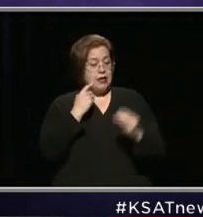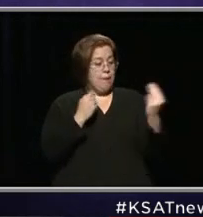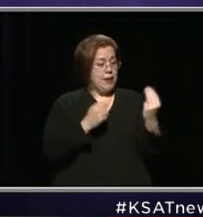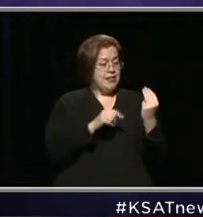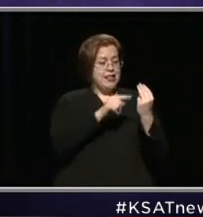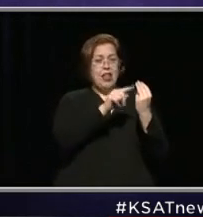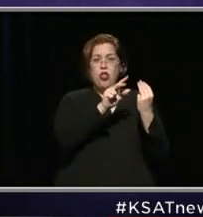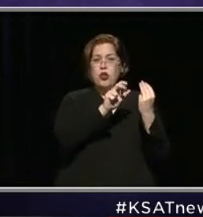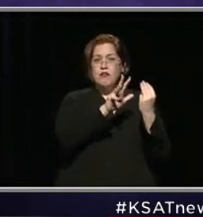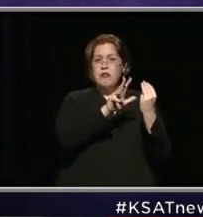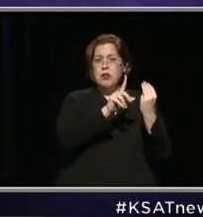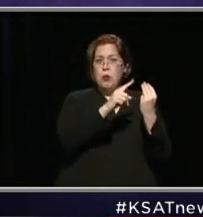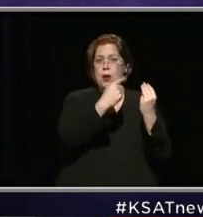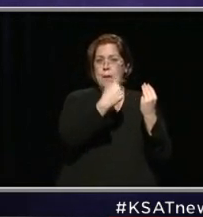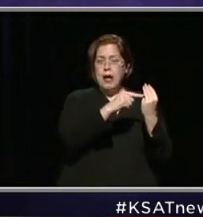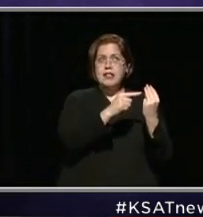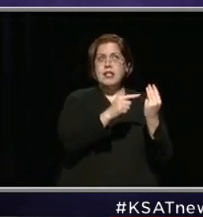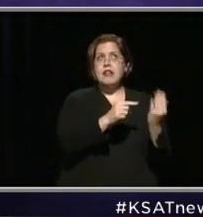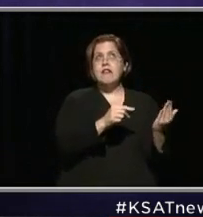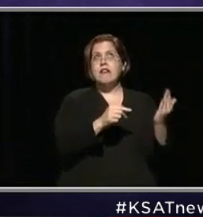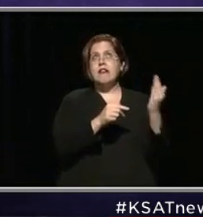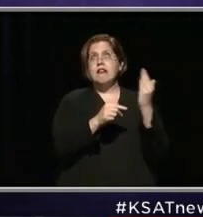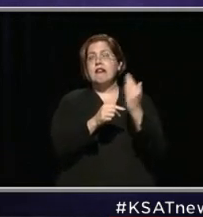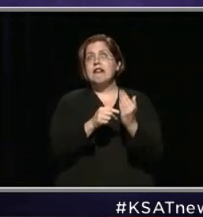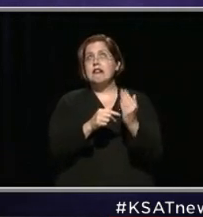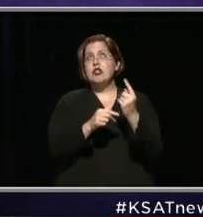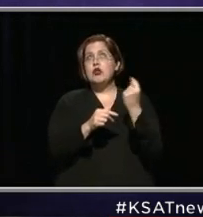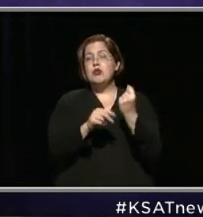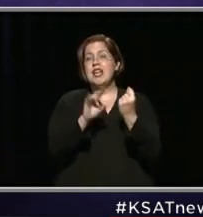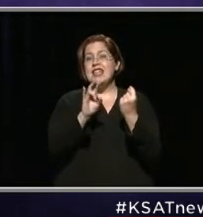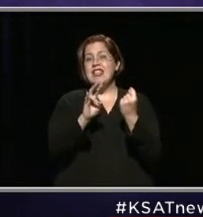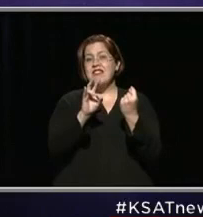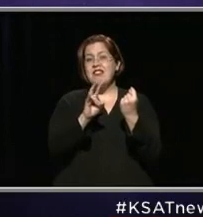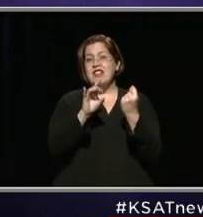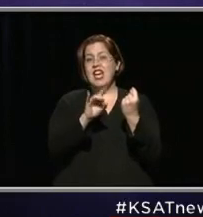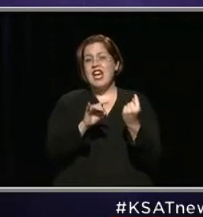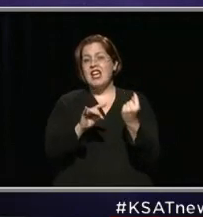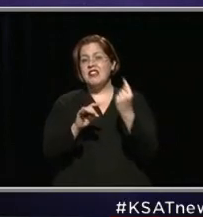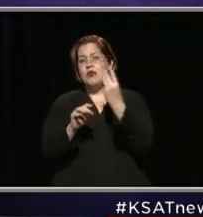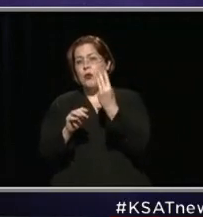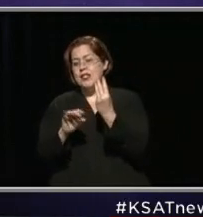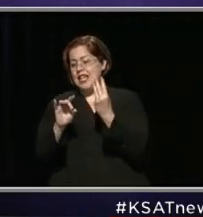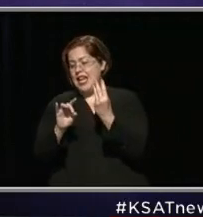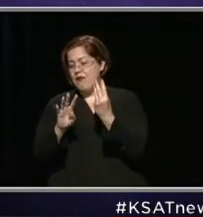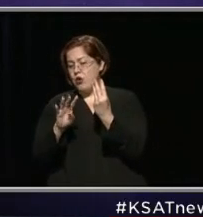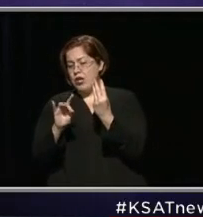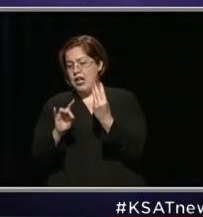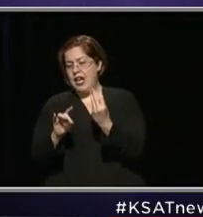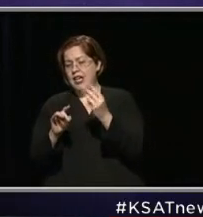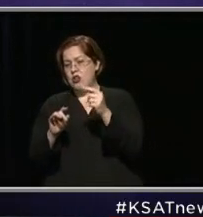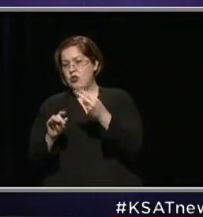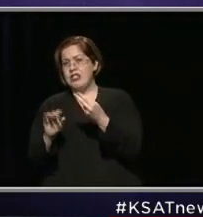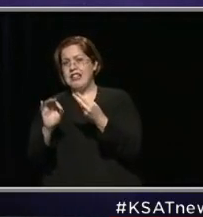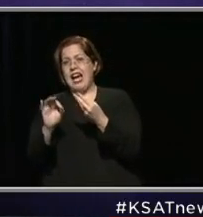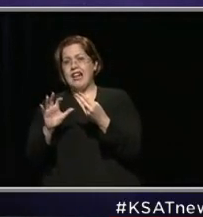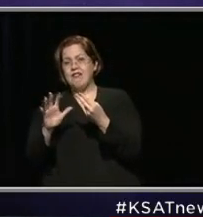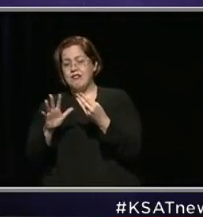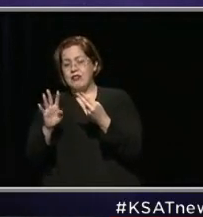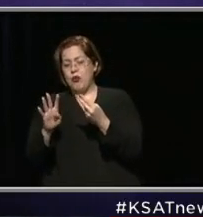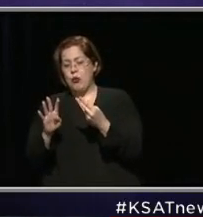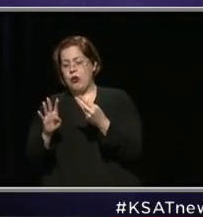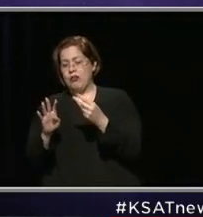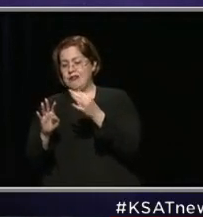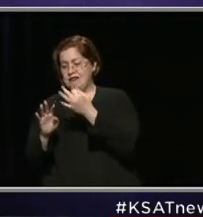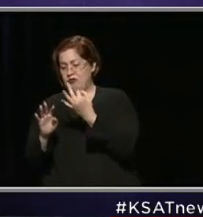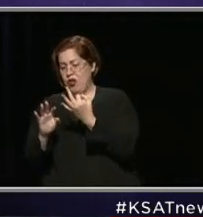351 positive cases, 778 Tuesday, 845 Wednesday, 954 Thursday, and